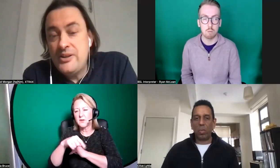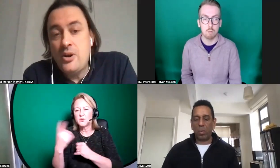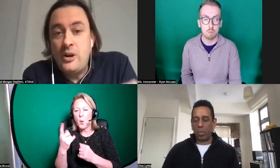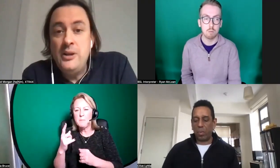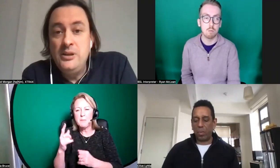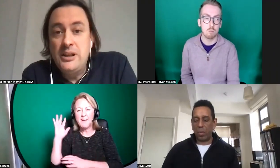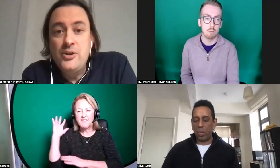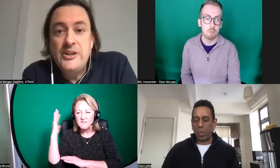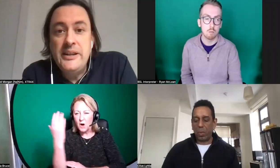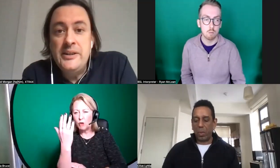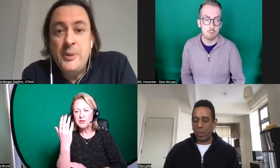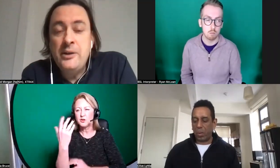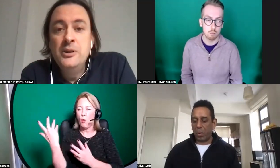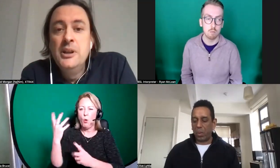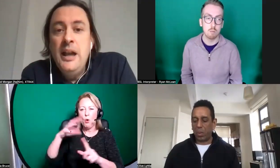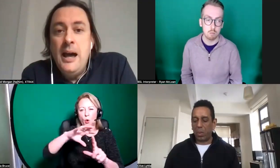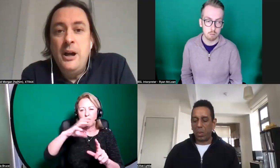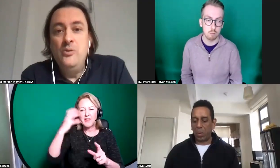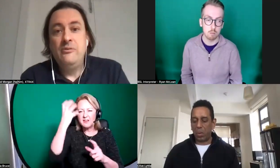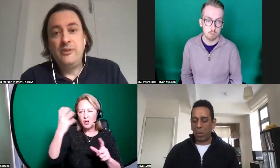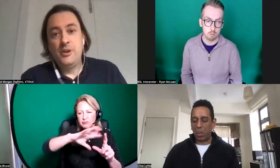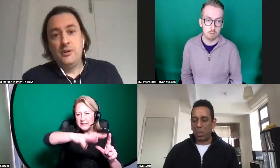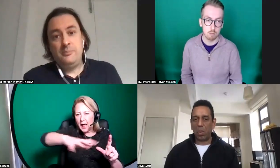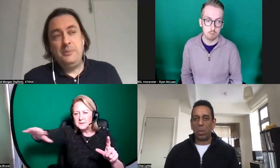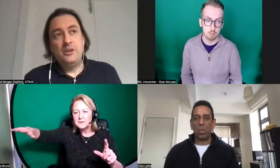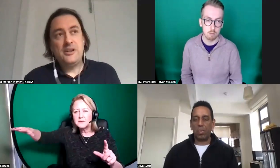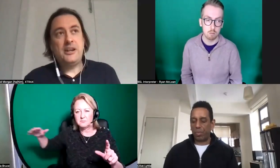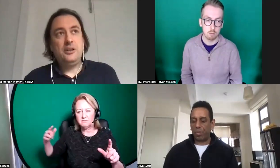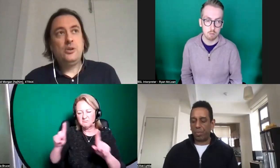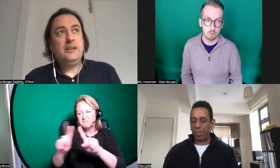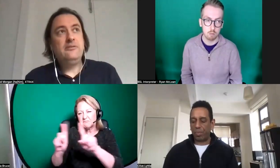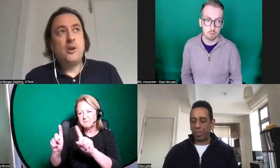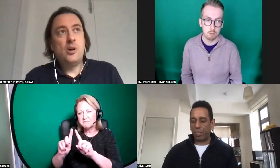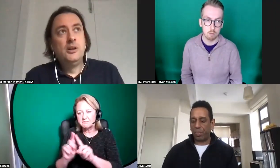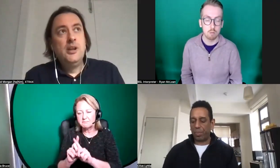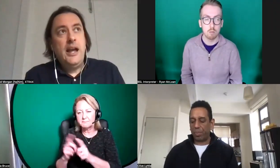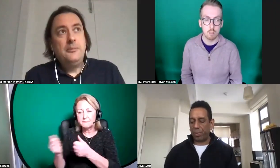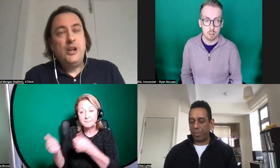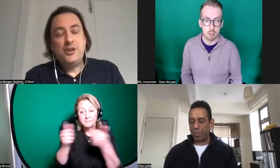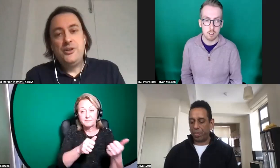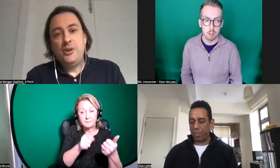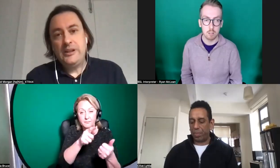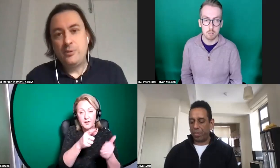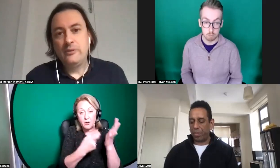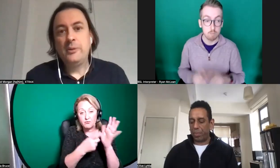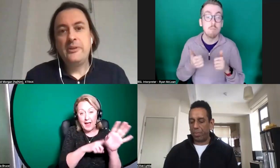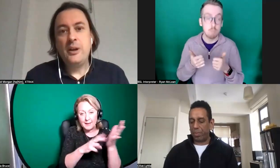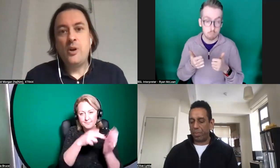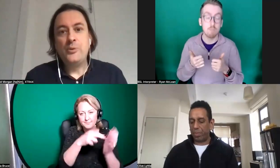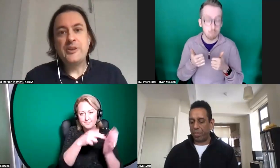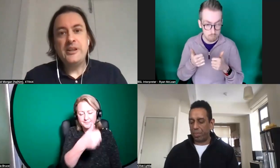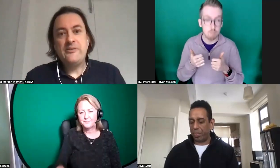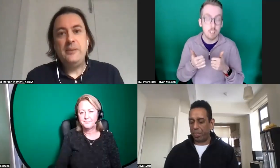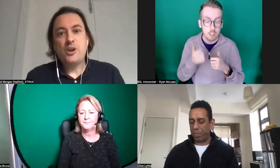forests or out in the countryside as well um and for people that are certainly looking for um creation and touring support for